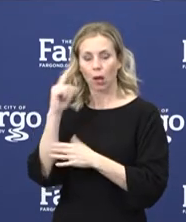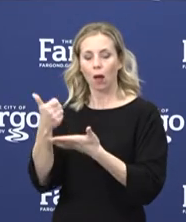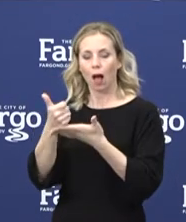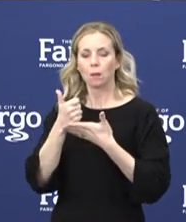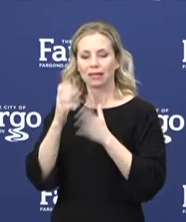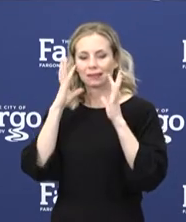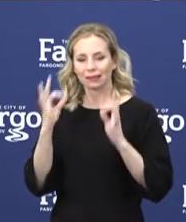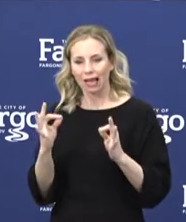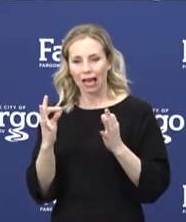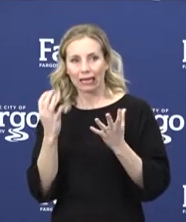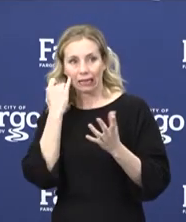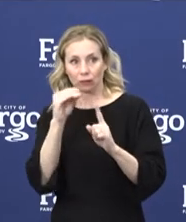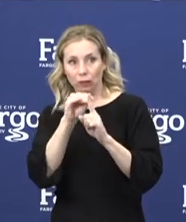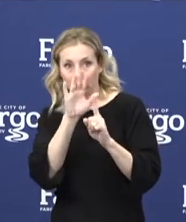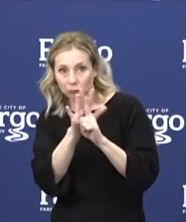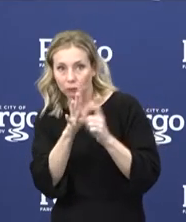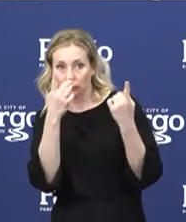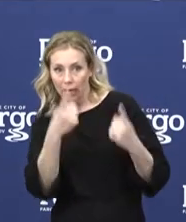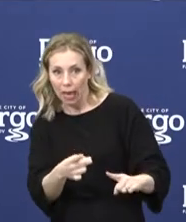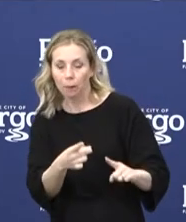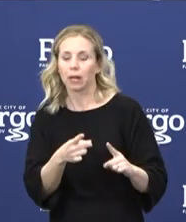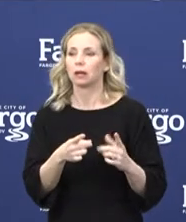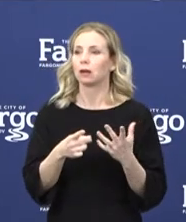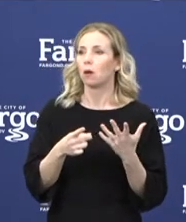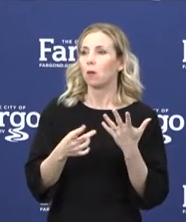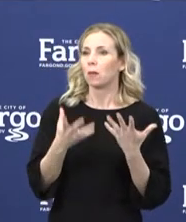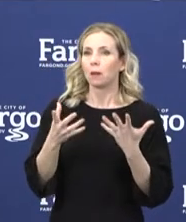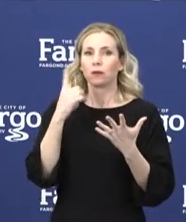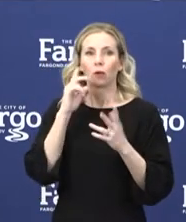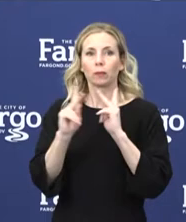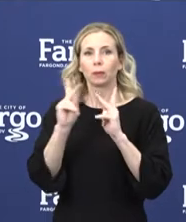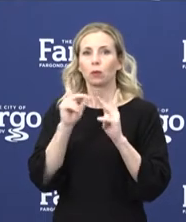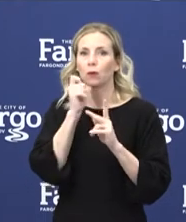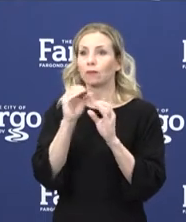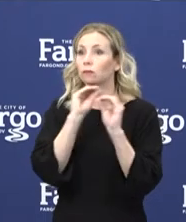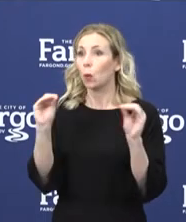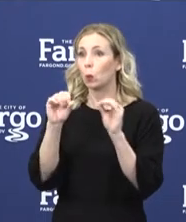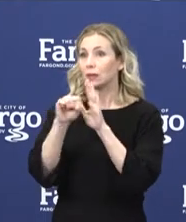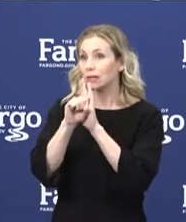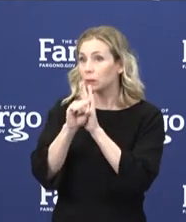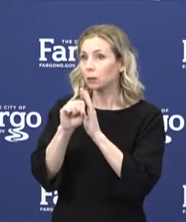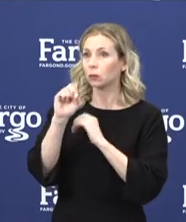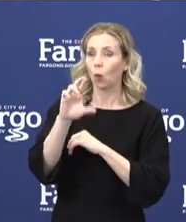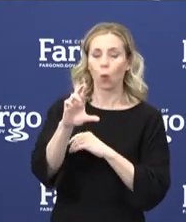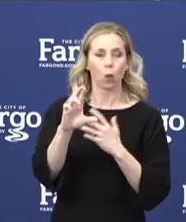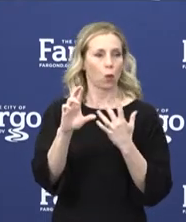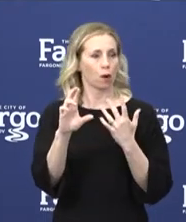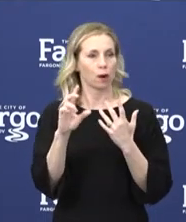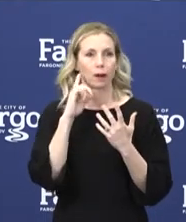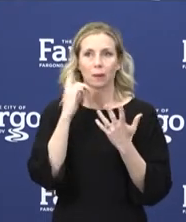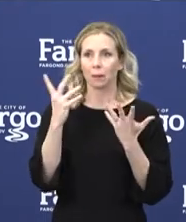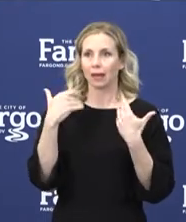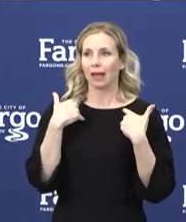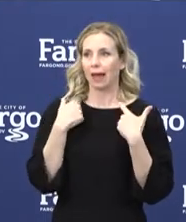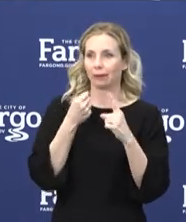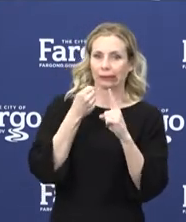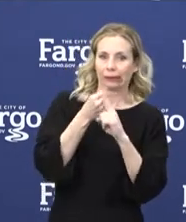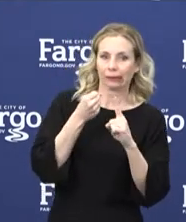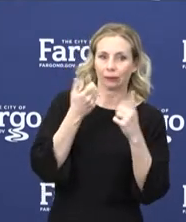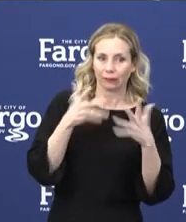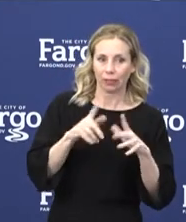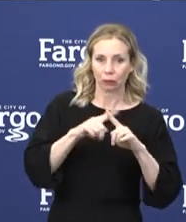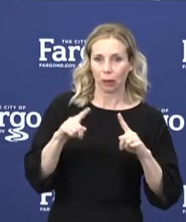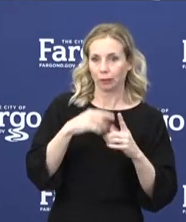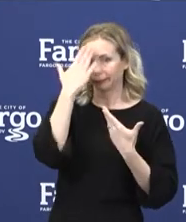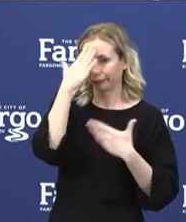community that were undetected or asymptomatic as this will help us determine potential immunity going forward if we would have a research of COVID in our